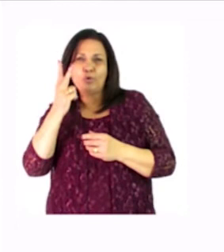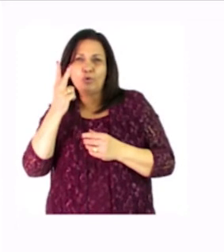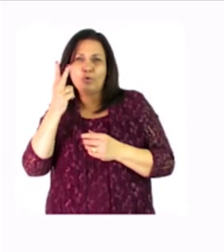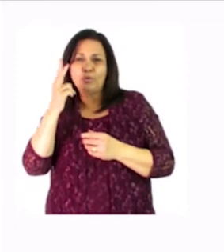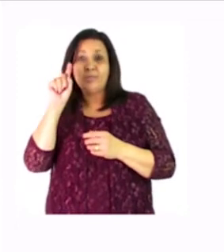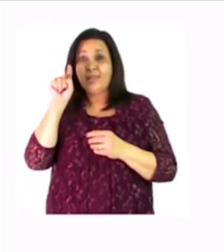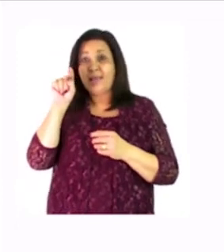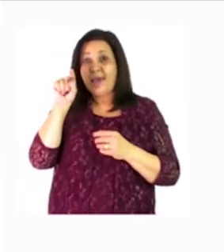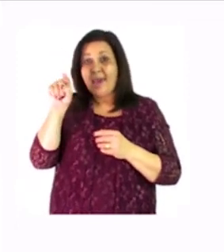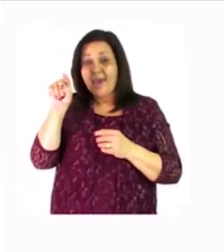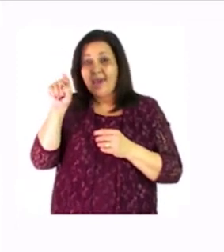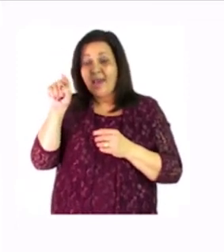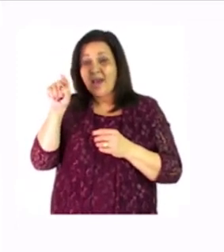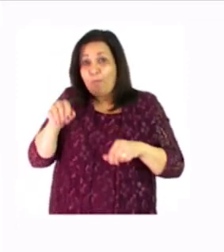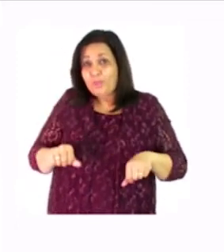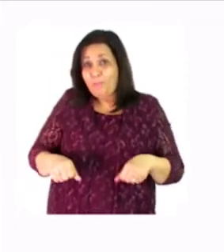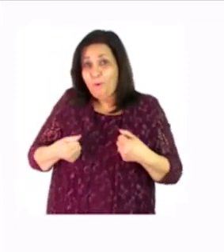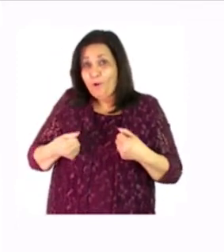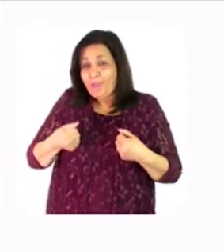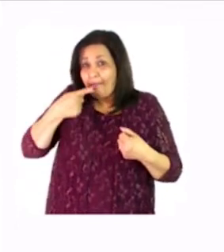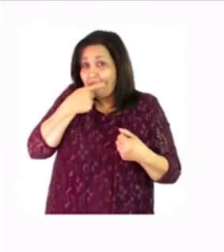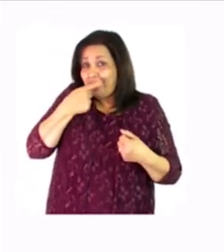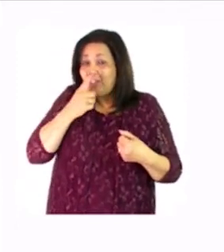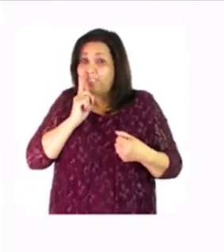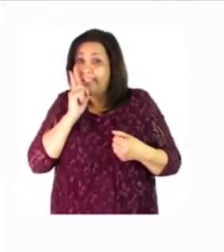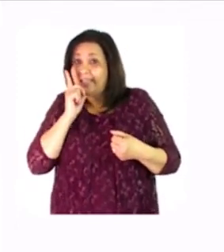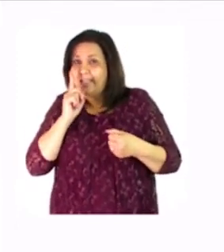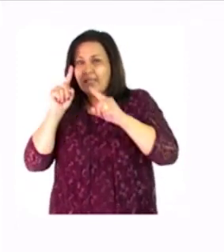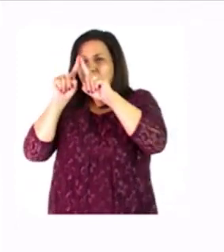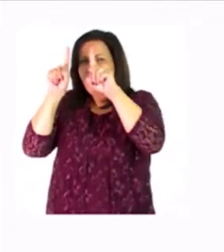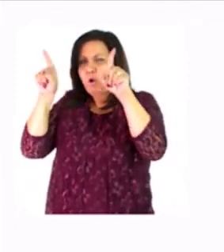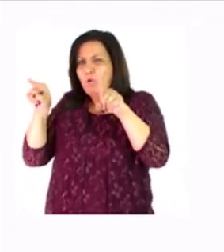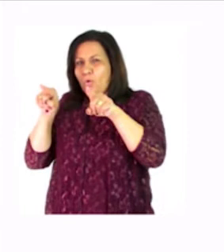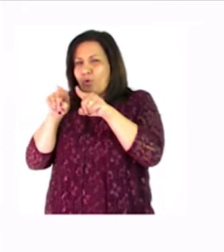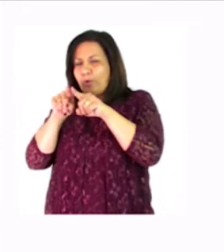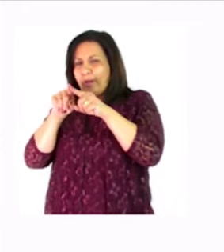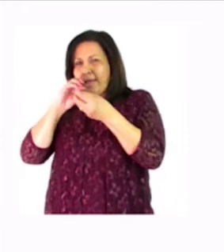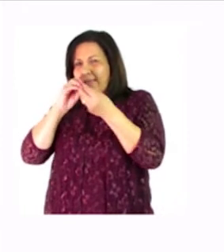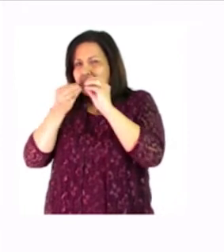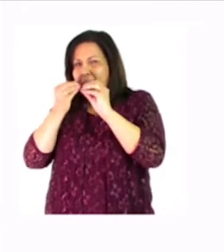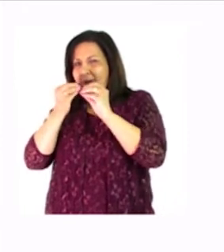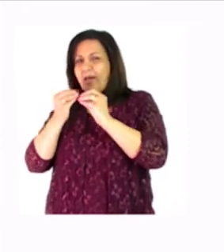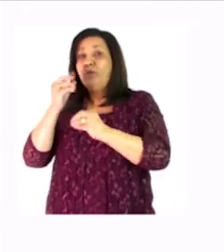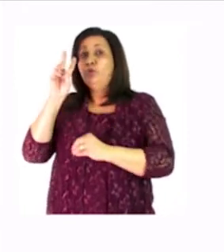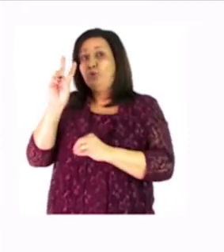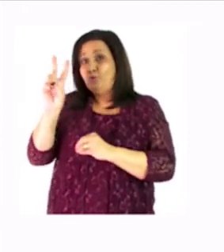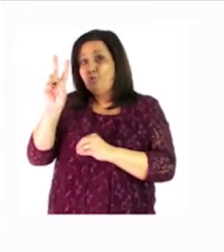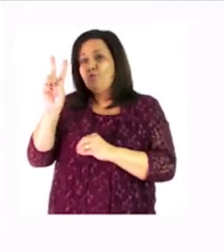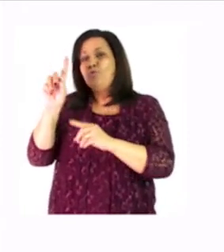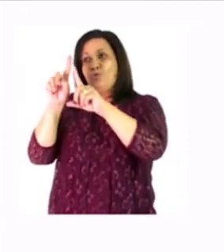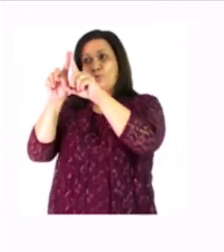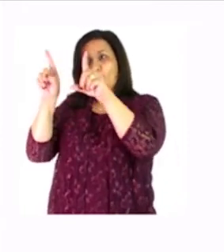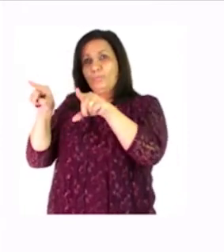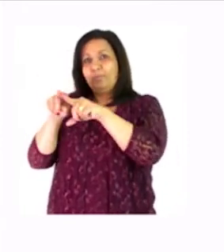is where the little boy is brushing his teeth in the bathroom let's write number